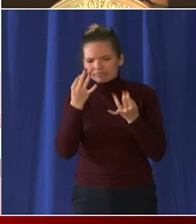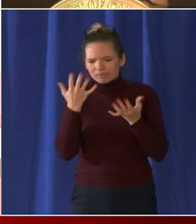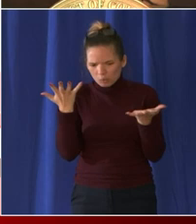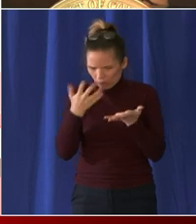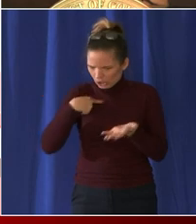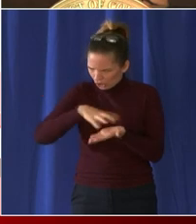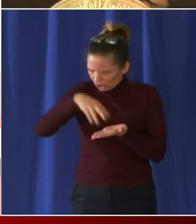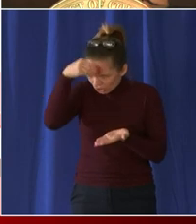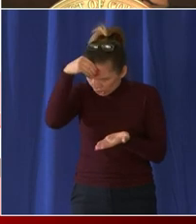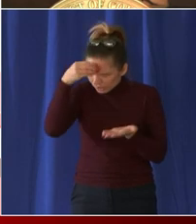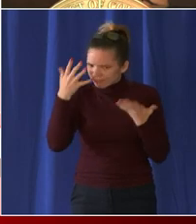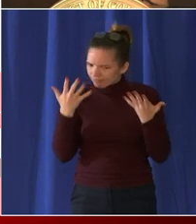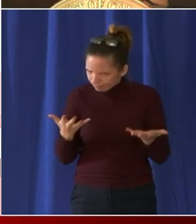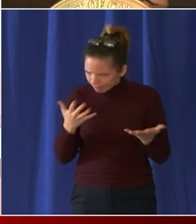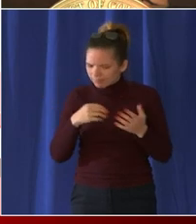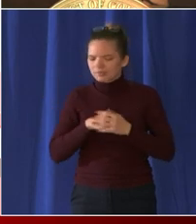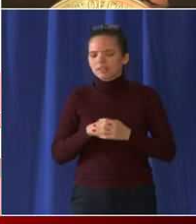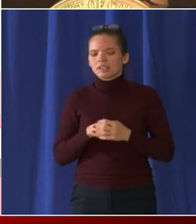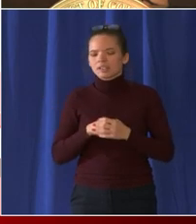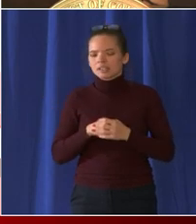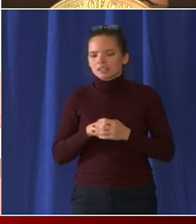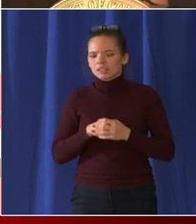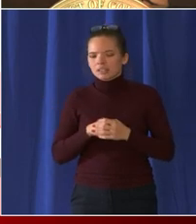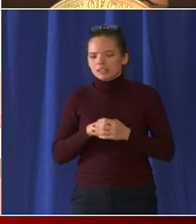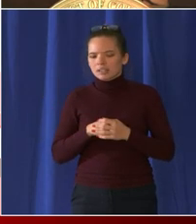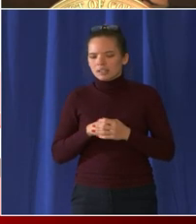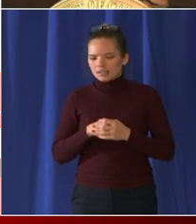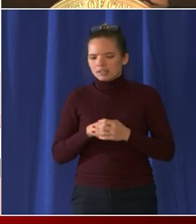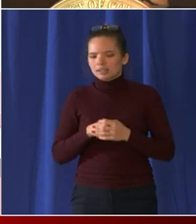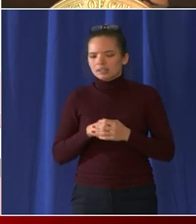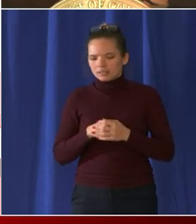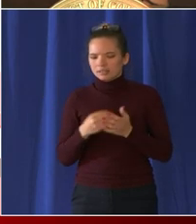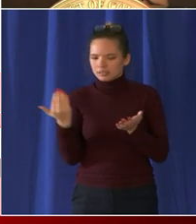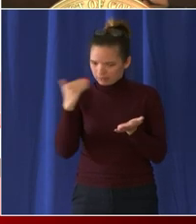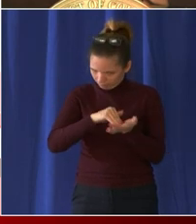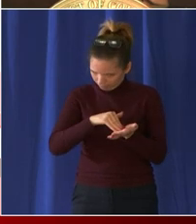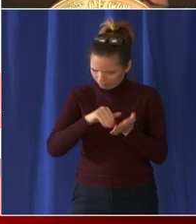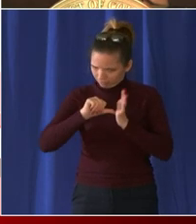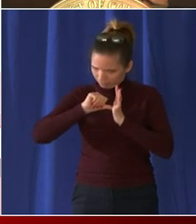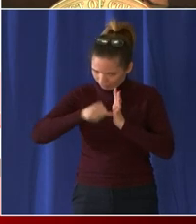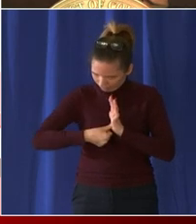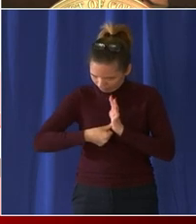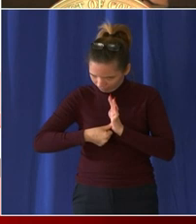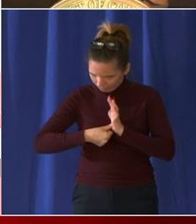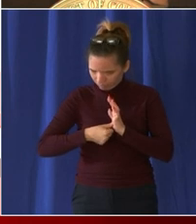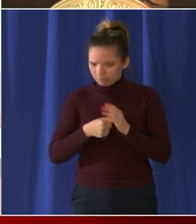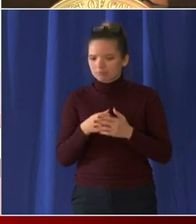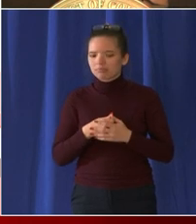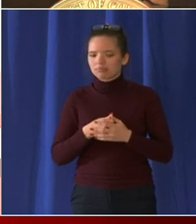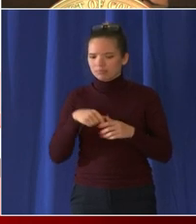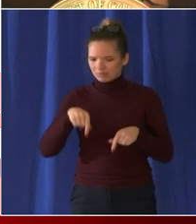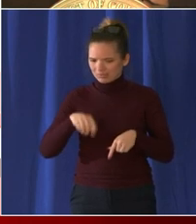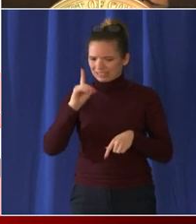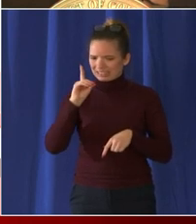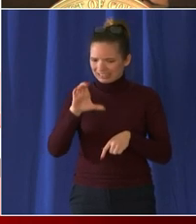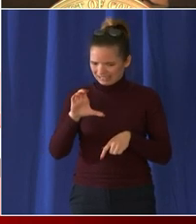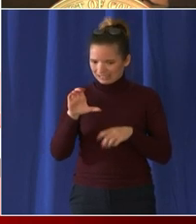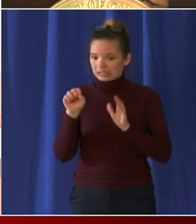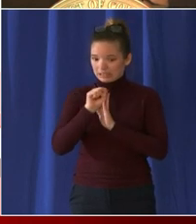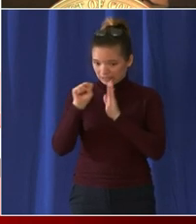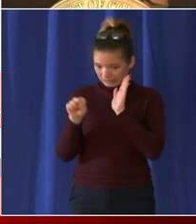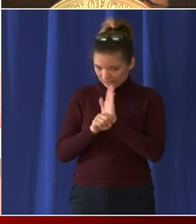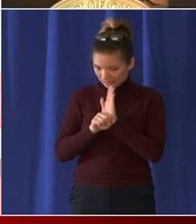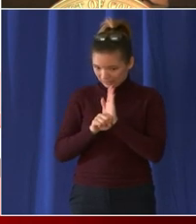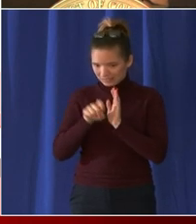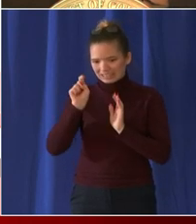the congress must take action to advance uh DC statehood and other voter protections uh we know that there are conversations